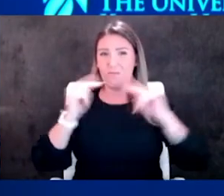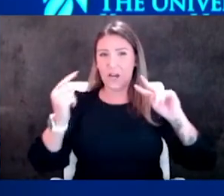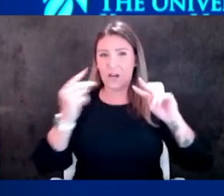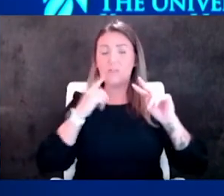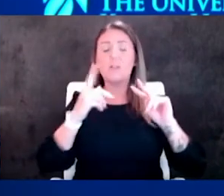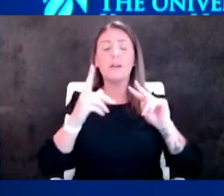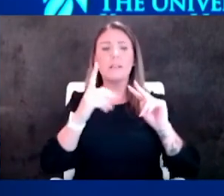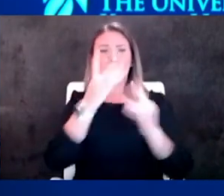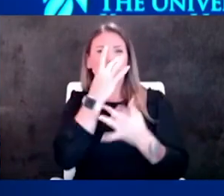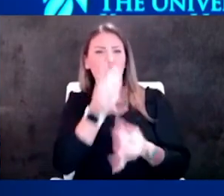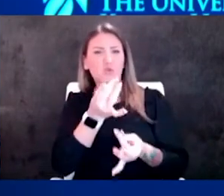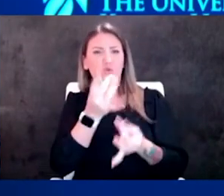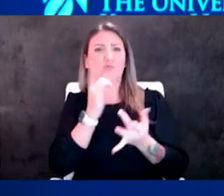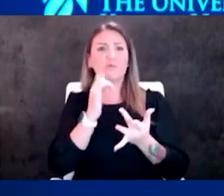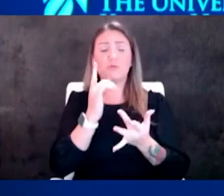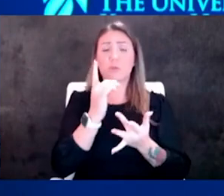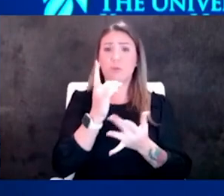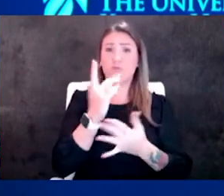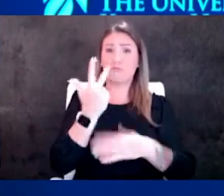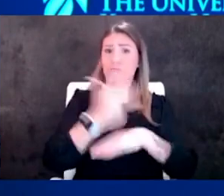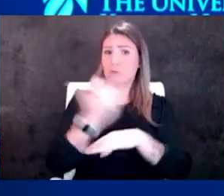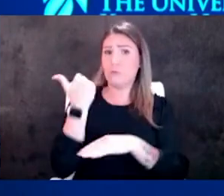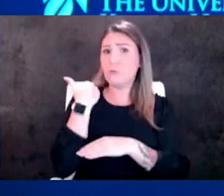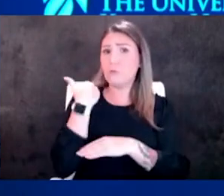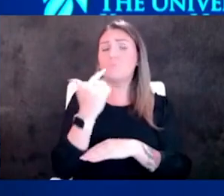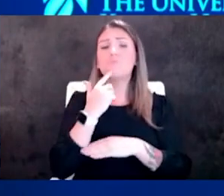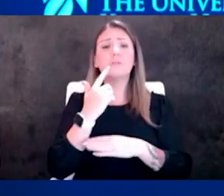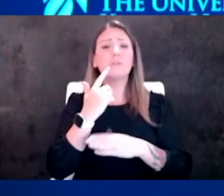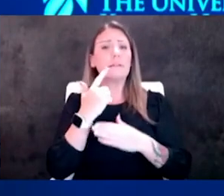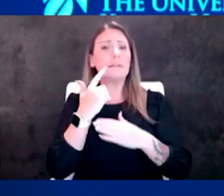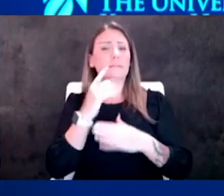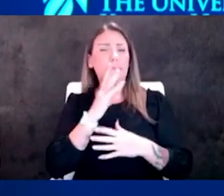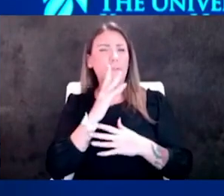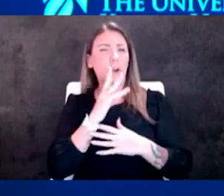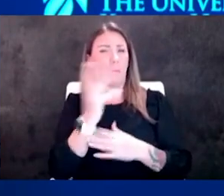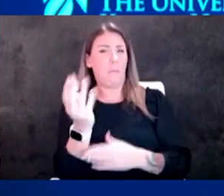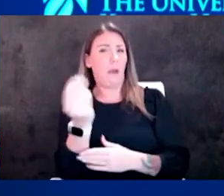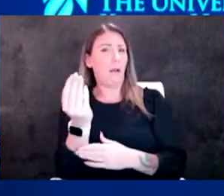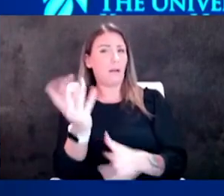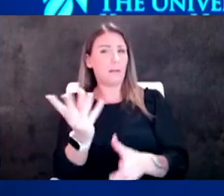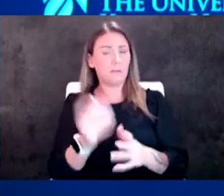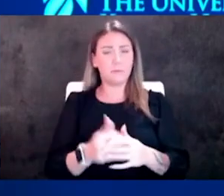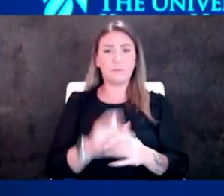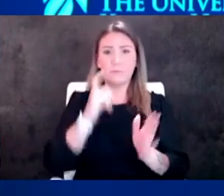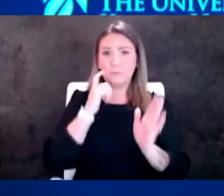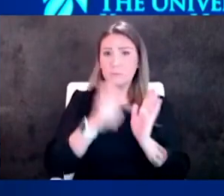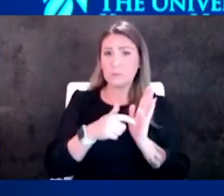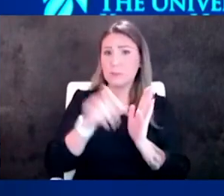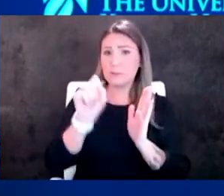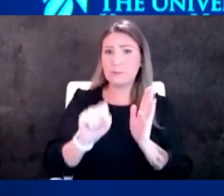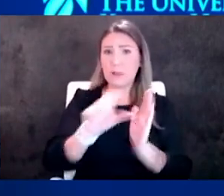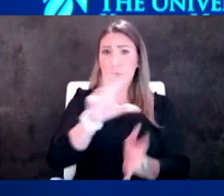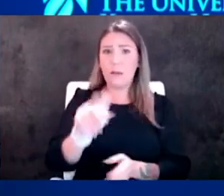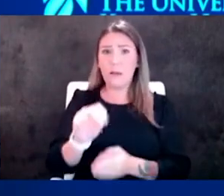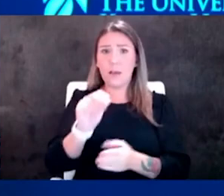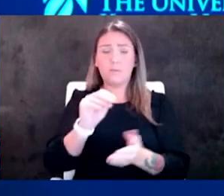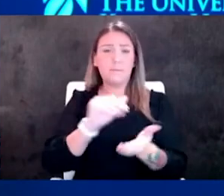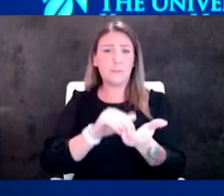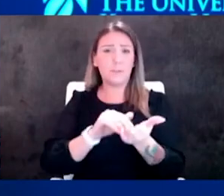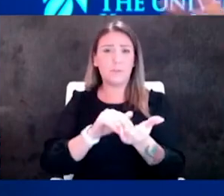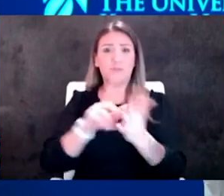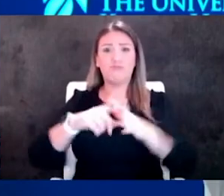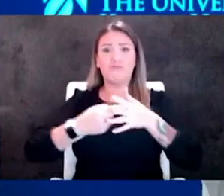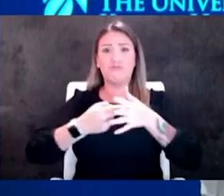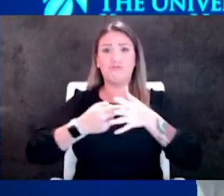three days ago when we started talking about it on Monday we noted that some of the South Africa physicians who originally described it in their clinic